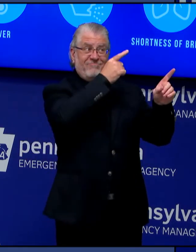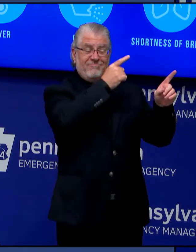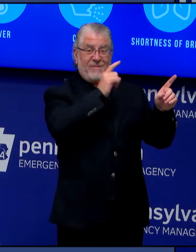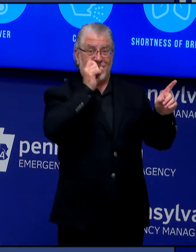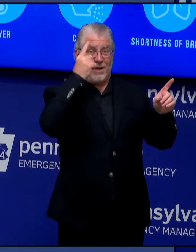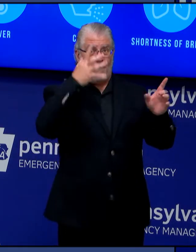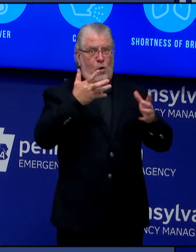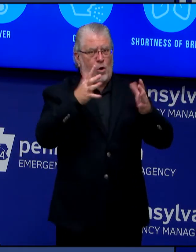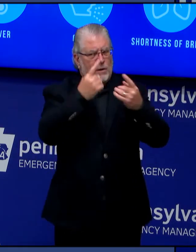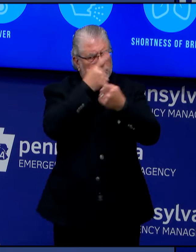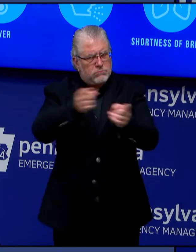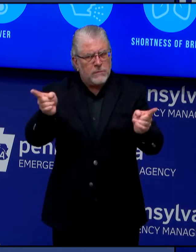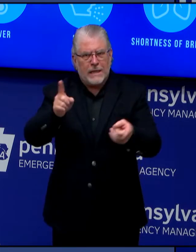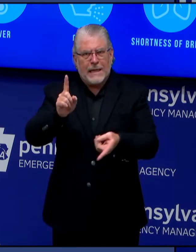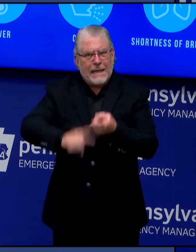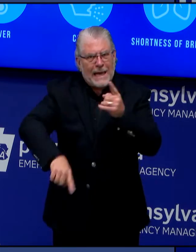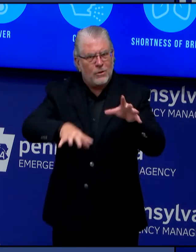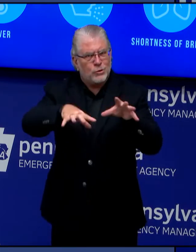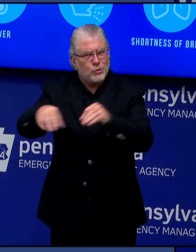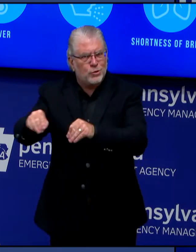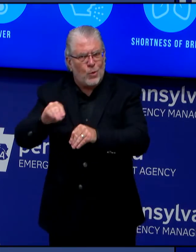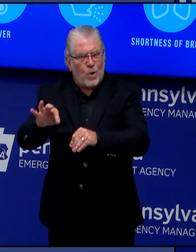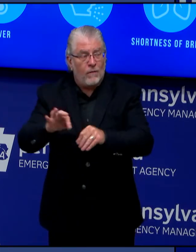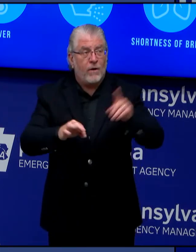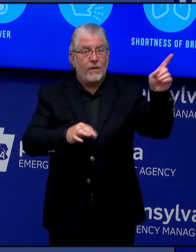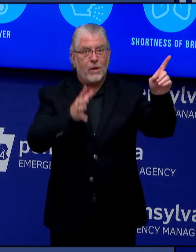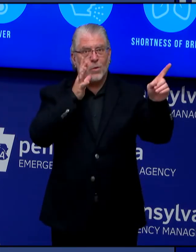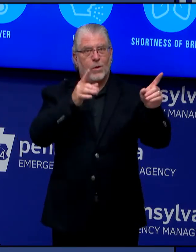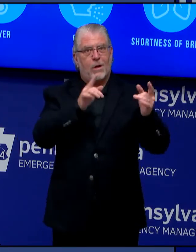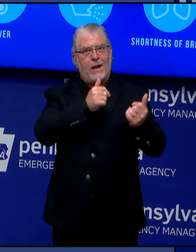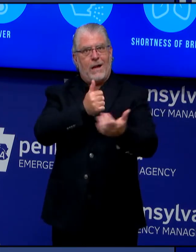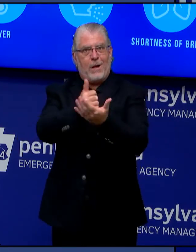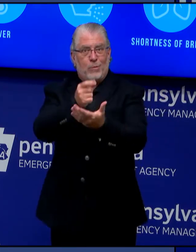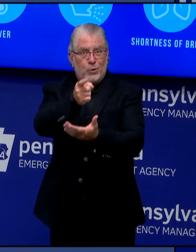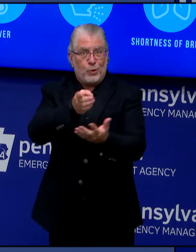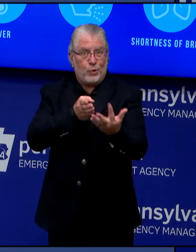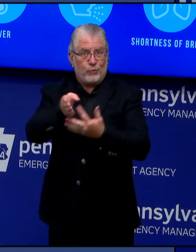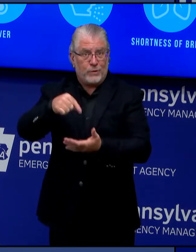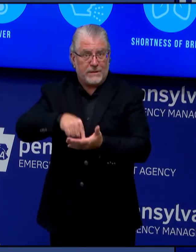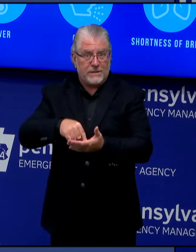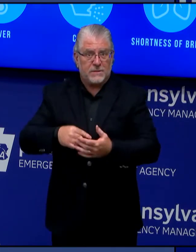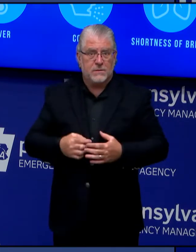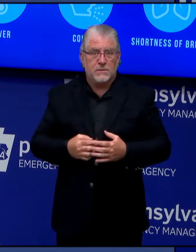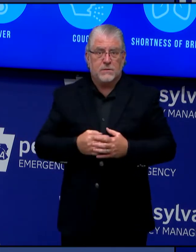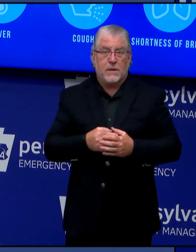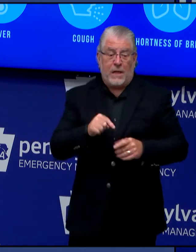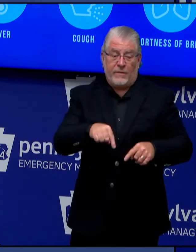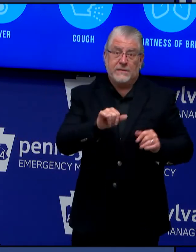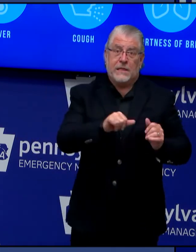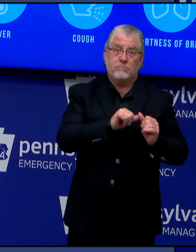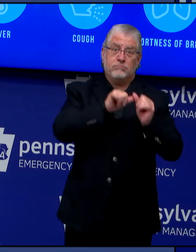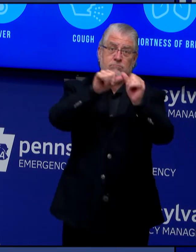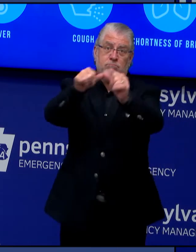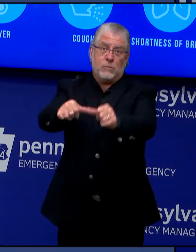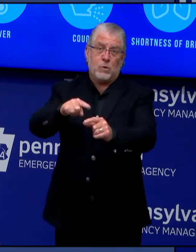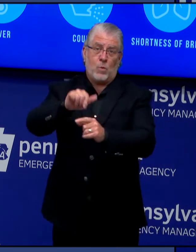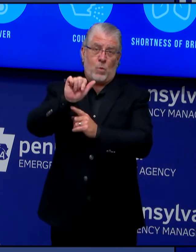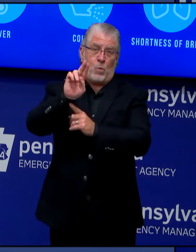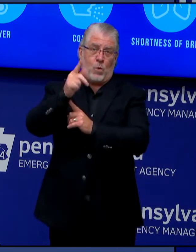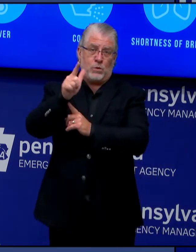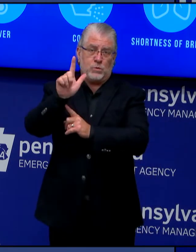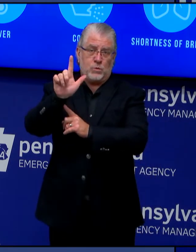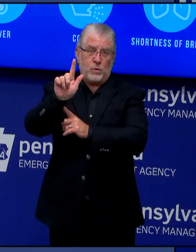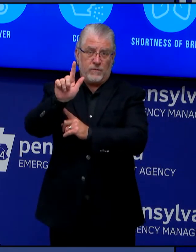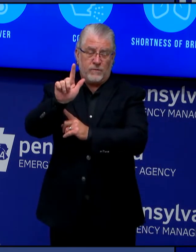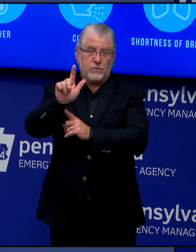The program will run through August 31, 2020, or until all budgeted funding is expended. The maximum